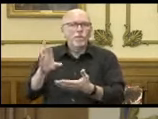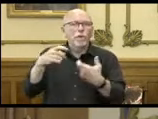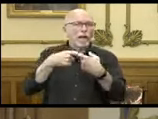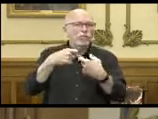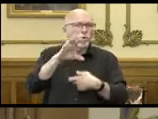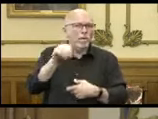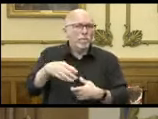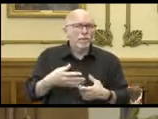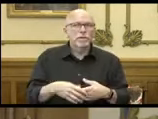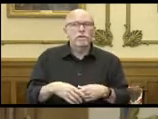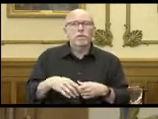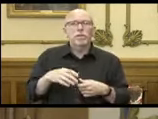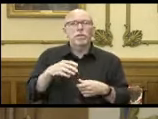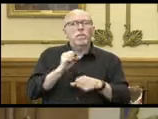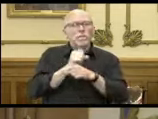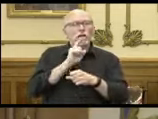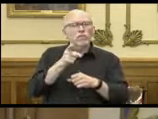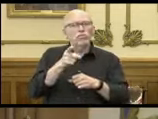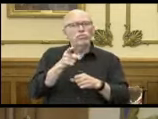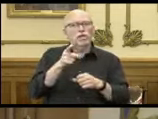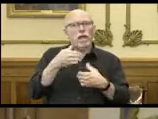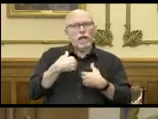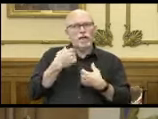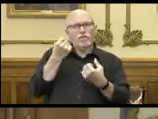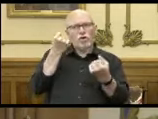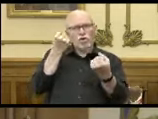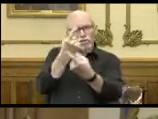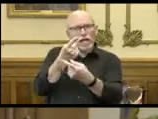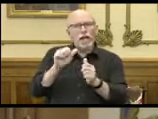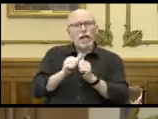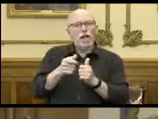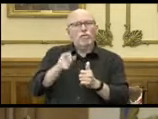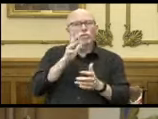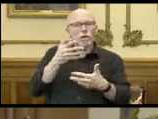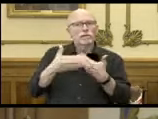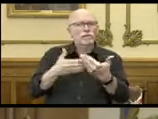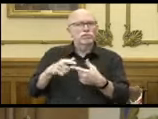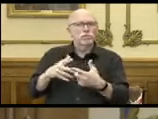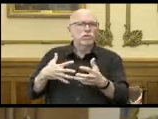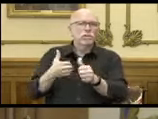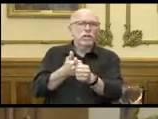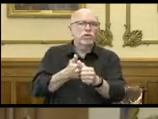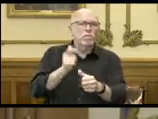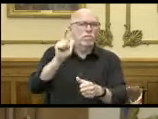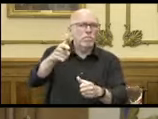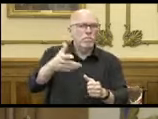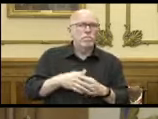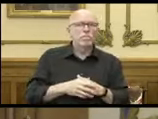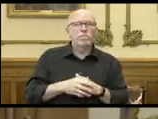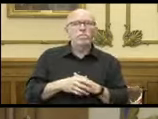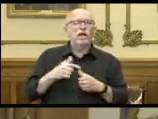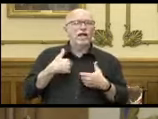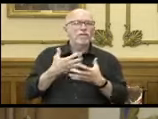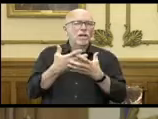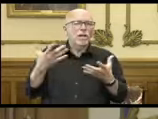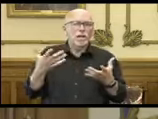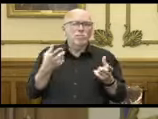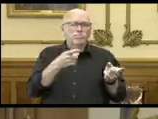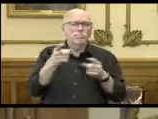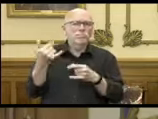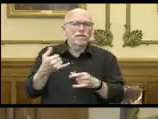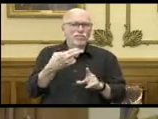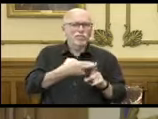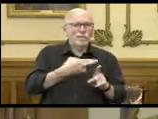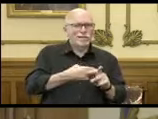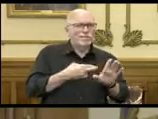service provider to make sure that you're on that understanding of how you're going to get yourself current. We know there's a lot of that going on on the rental